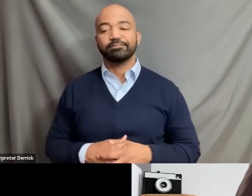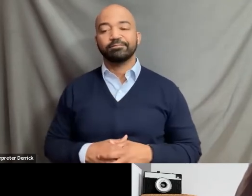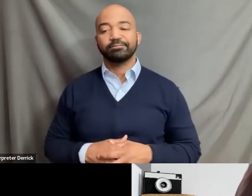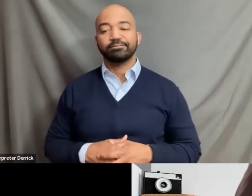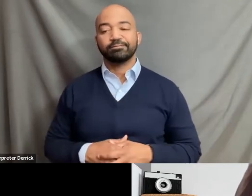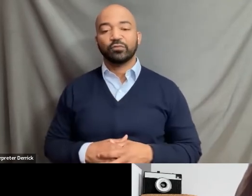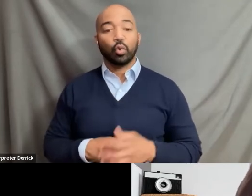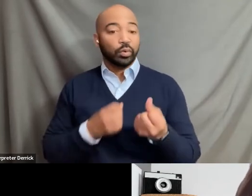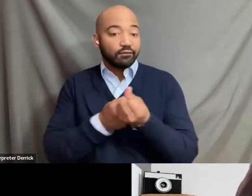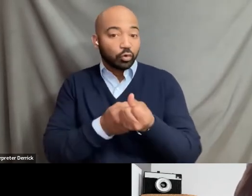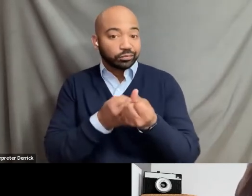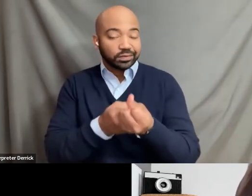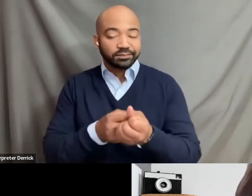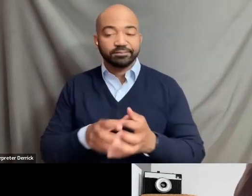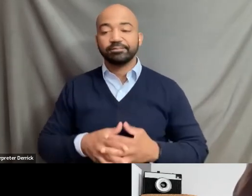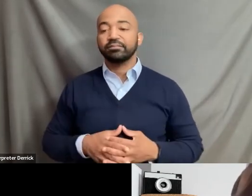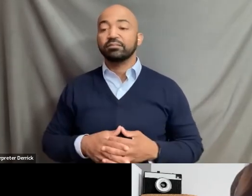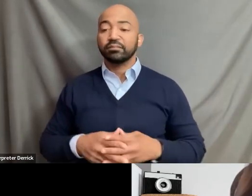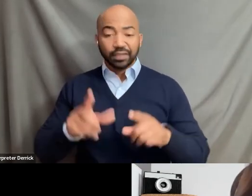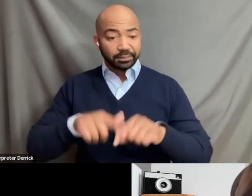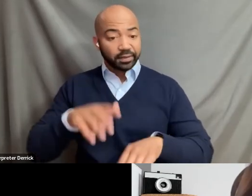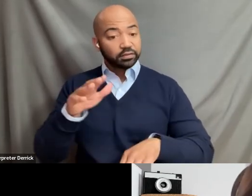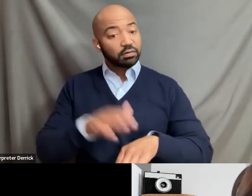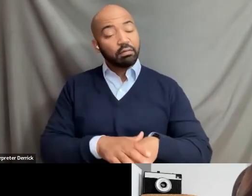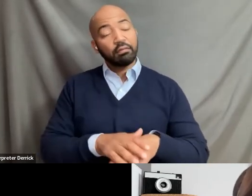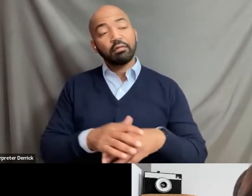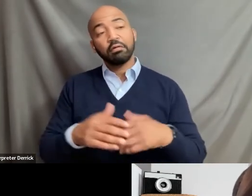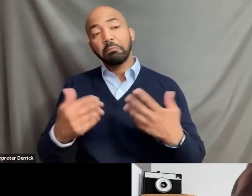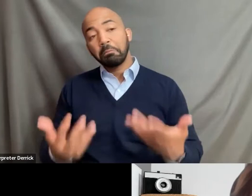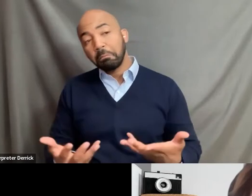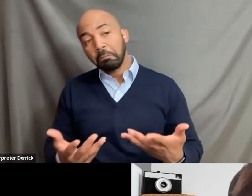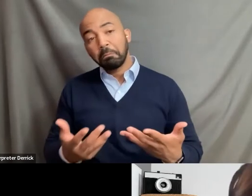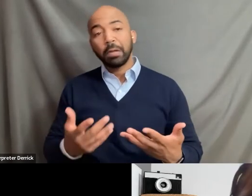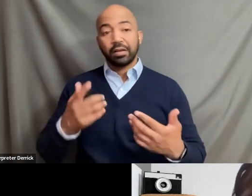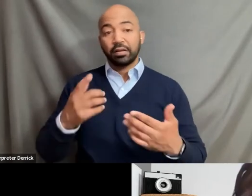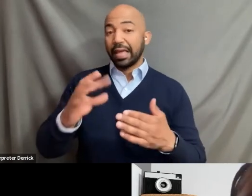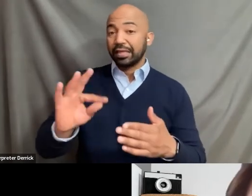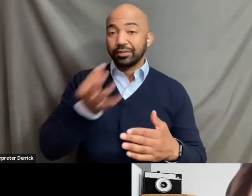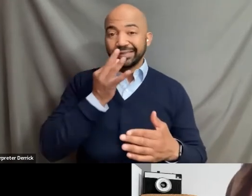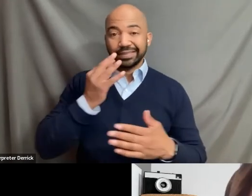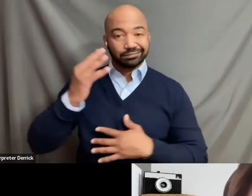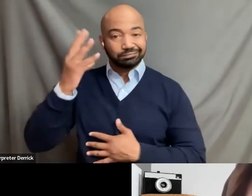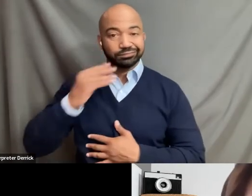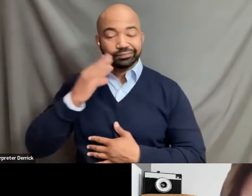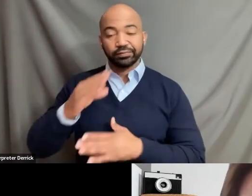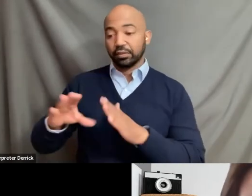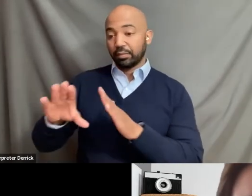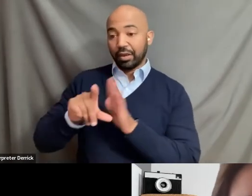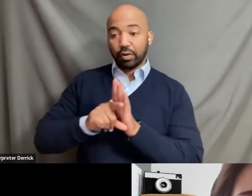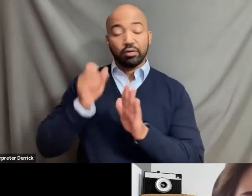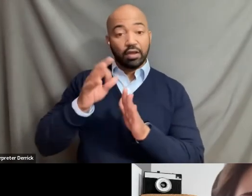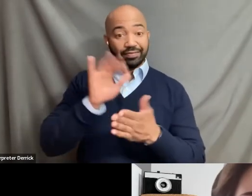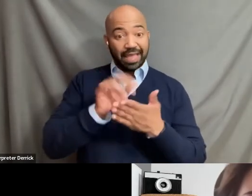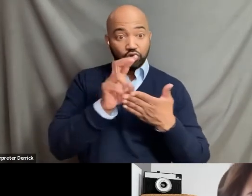So, I guess it depends on, on the expertise or the, the background that the university